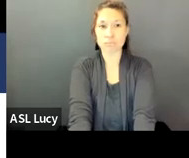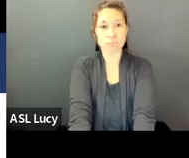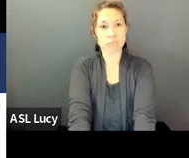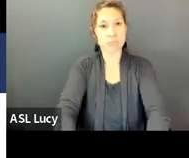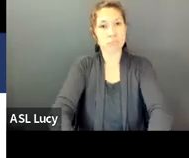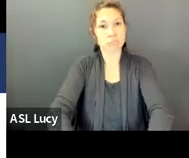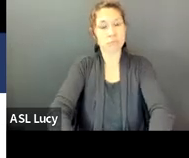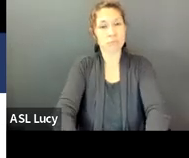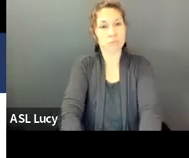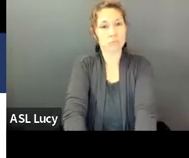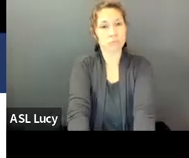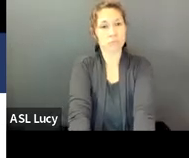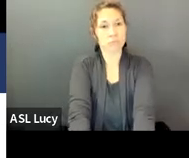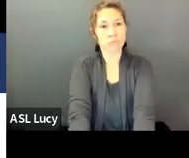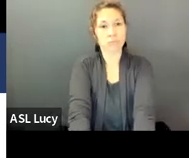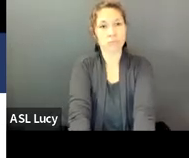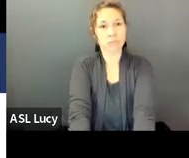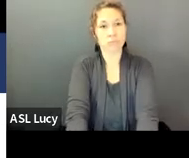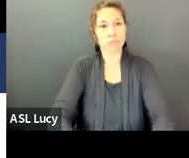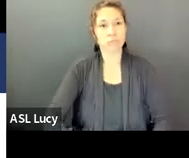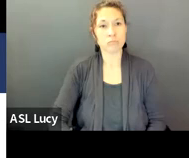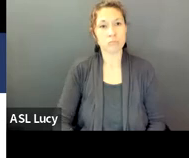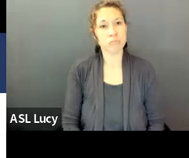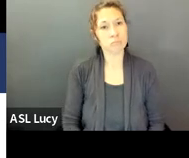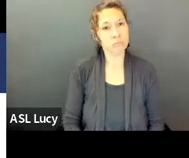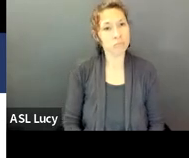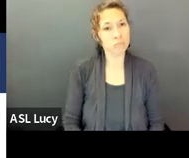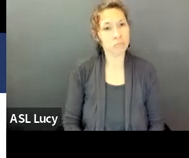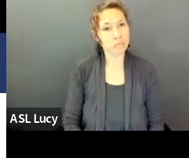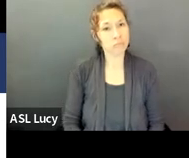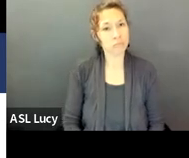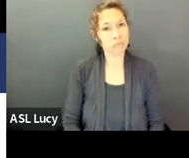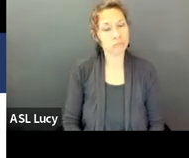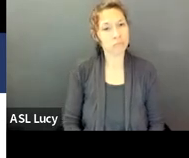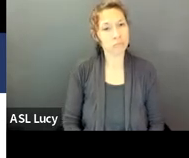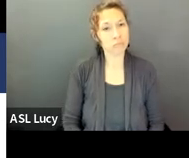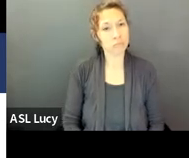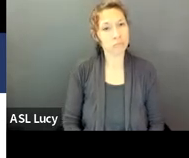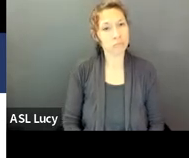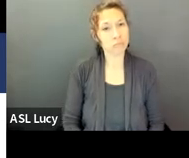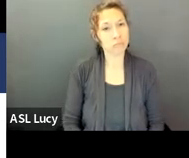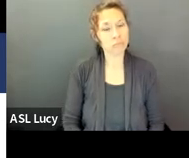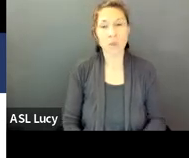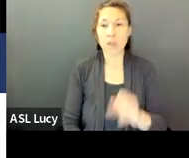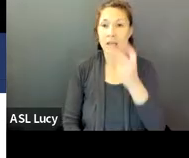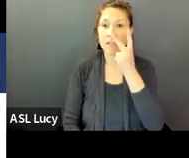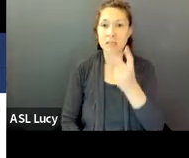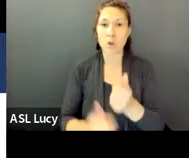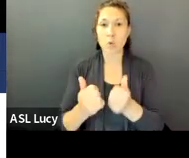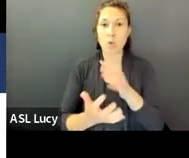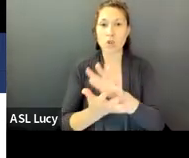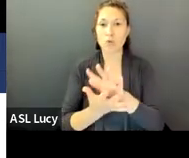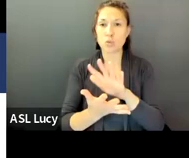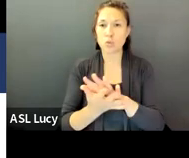She'll see which of these schools are inclusion schools and which have